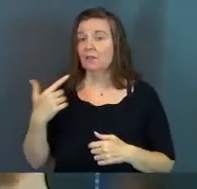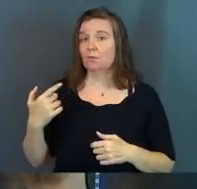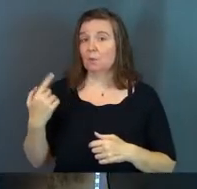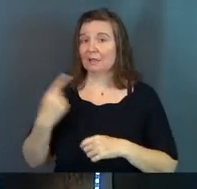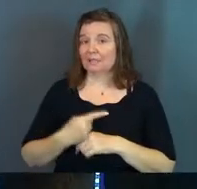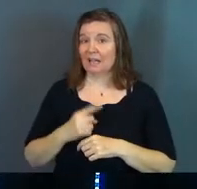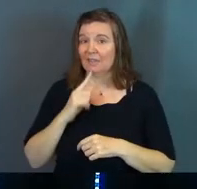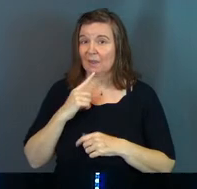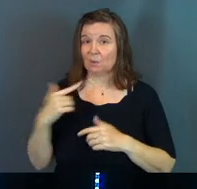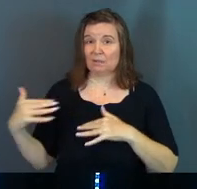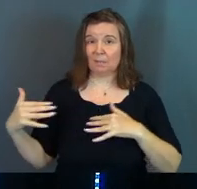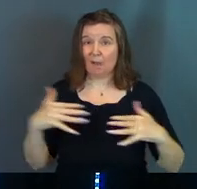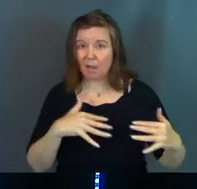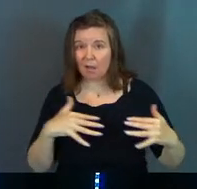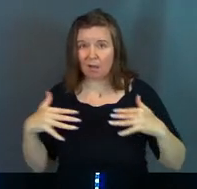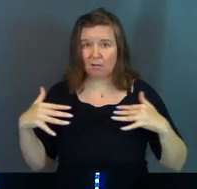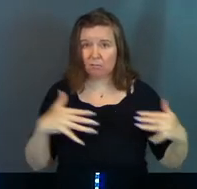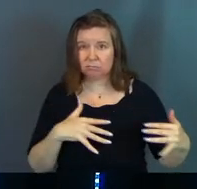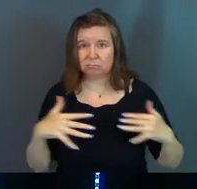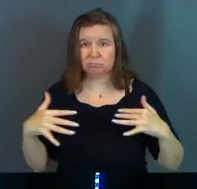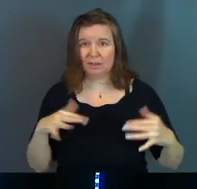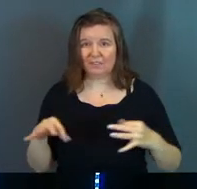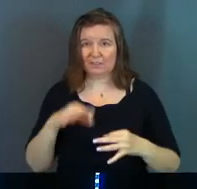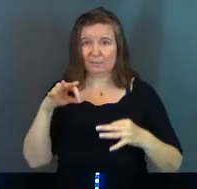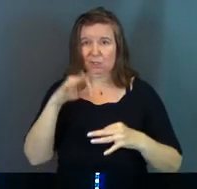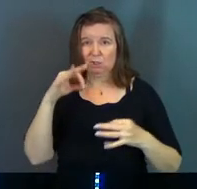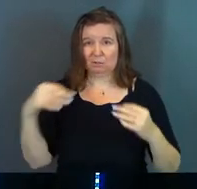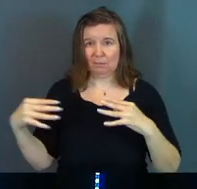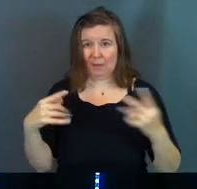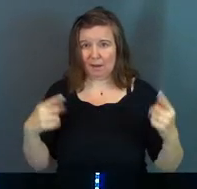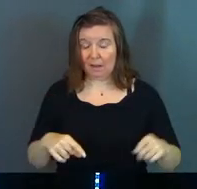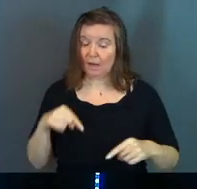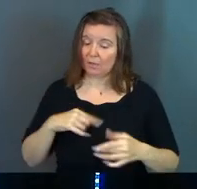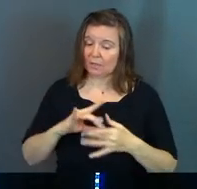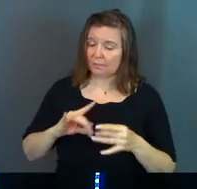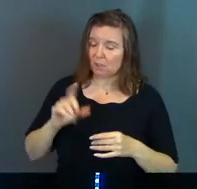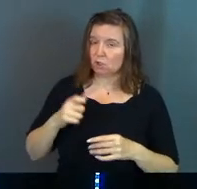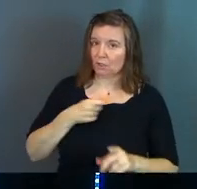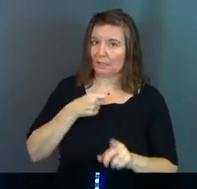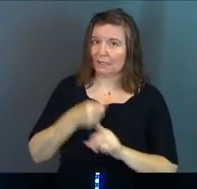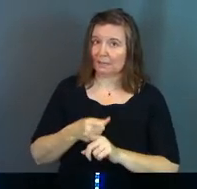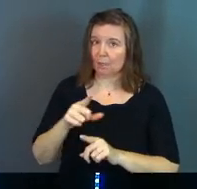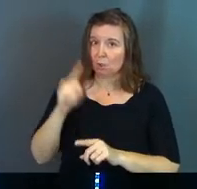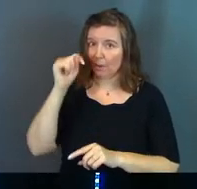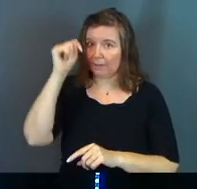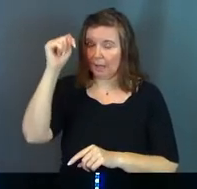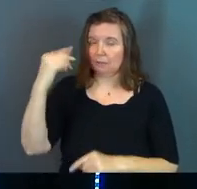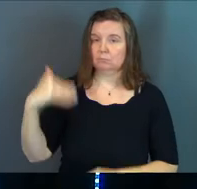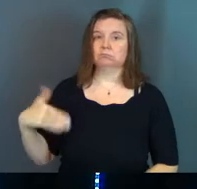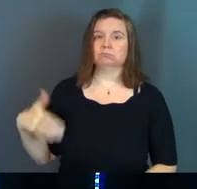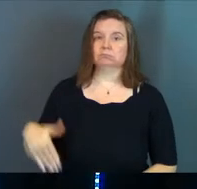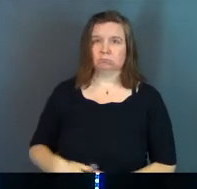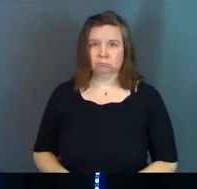21 days, there was a spiritual battle. Now this passage should impact your theology. He